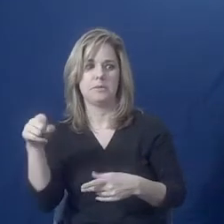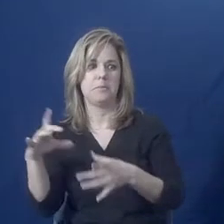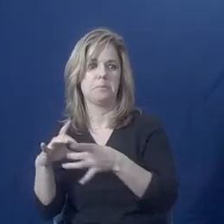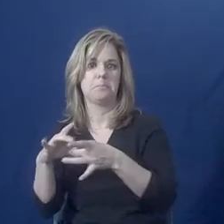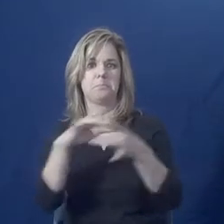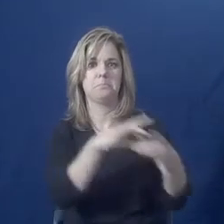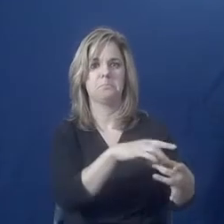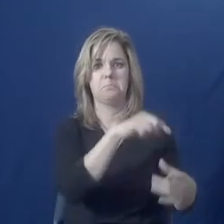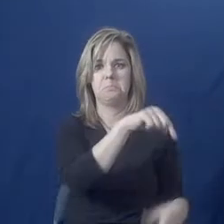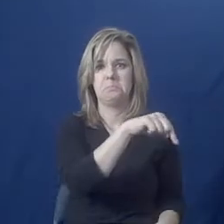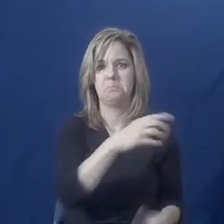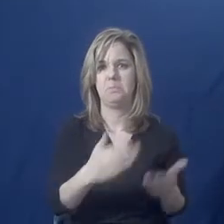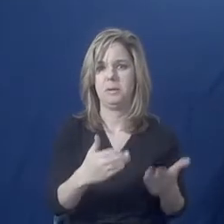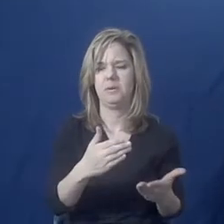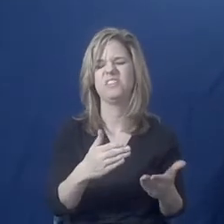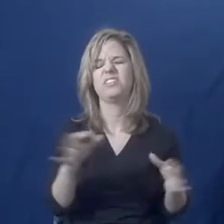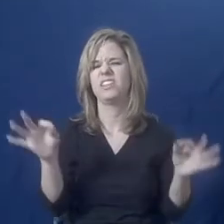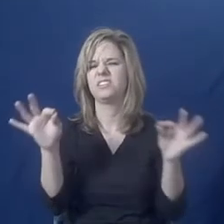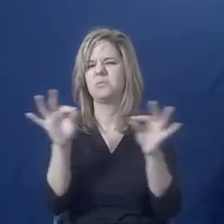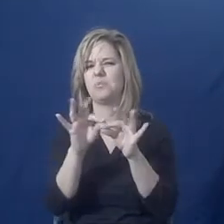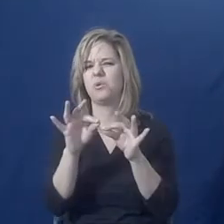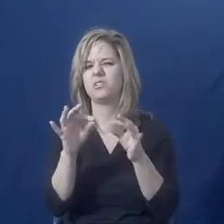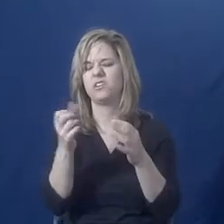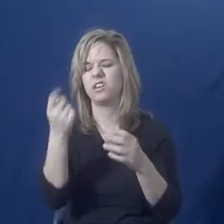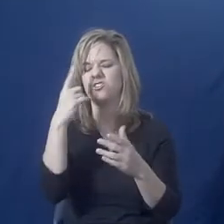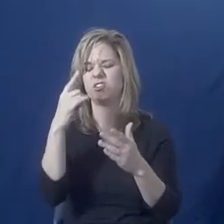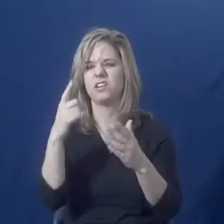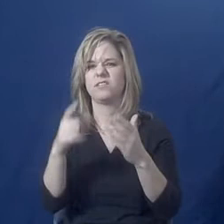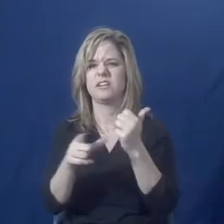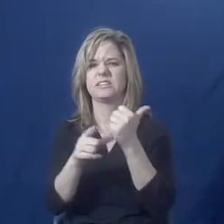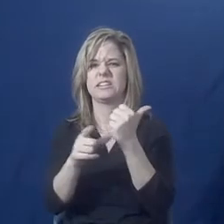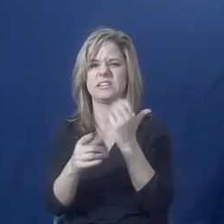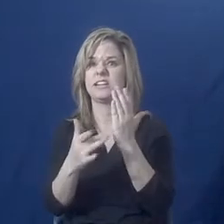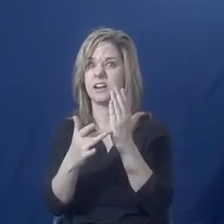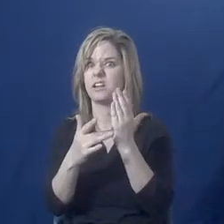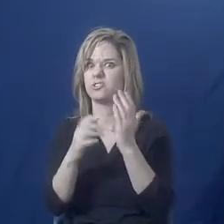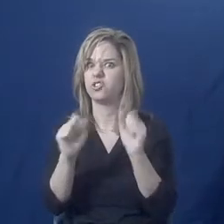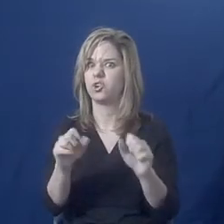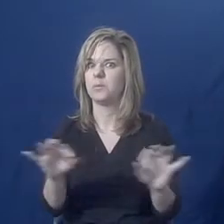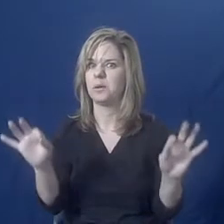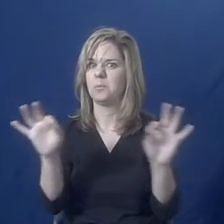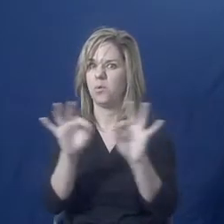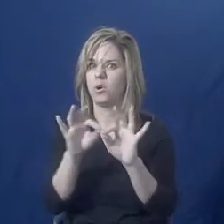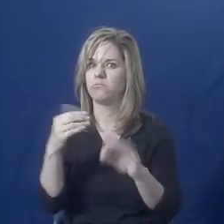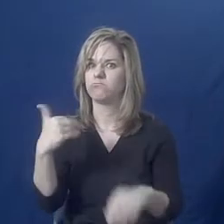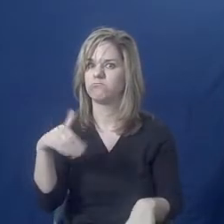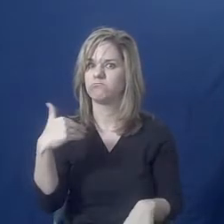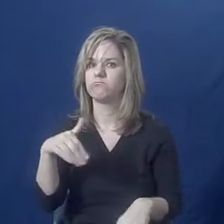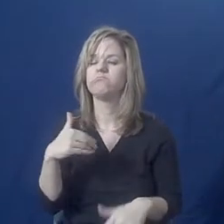piece of understanding how assistive technology is going to be really important for when you're trying to get ready to leave.